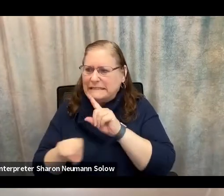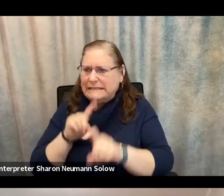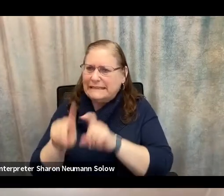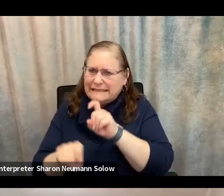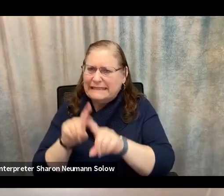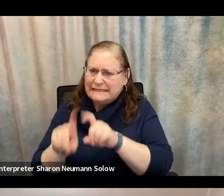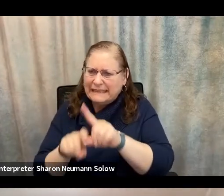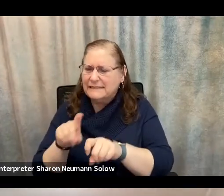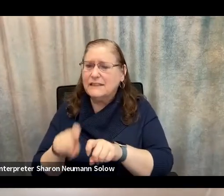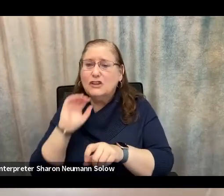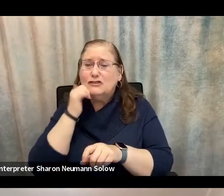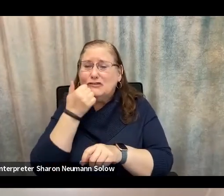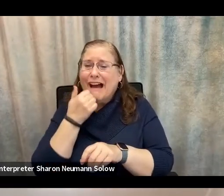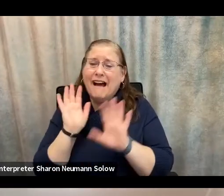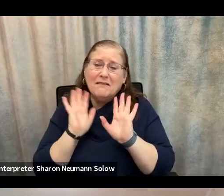asking questions.